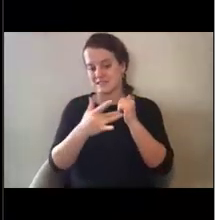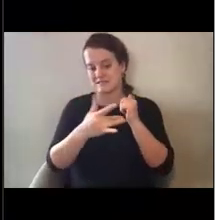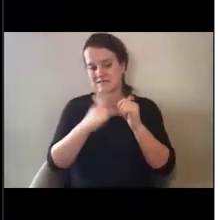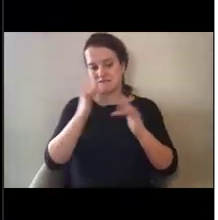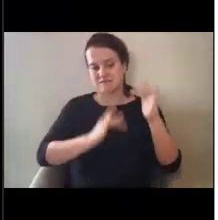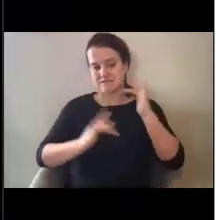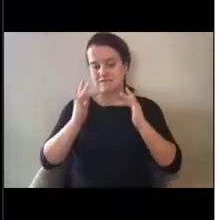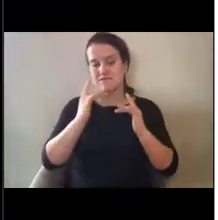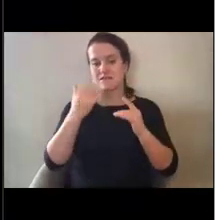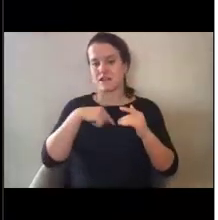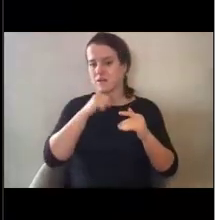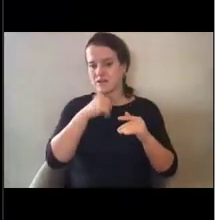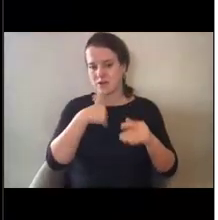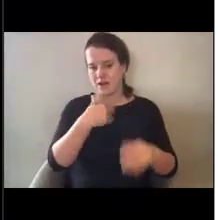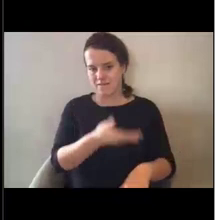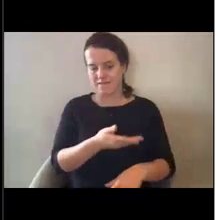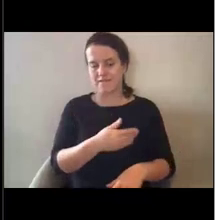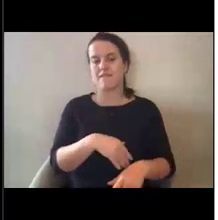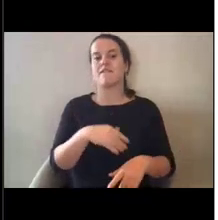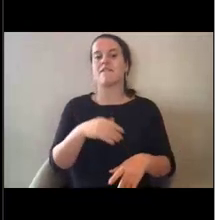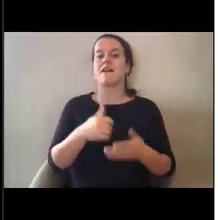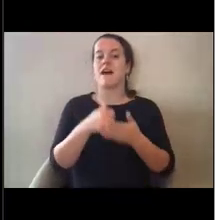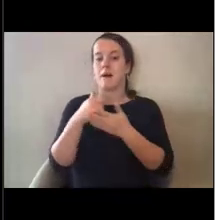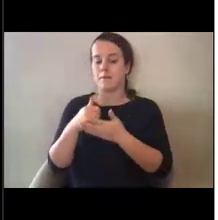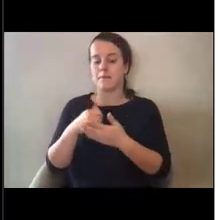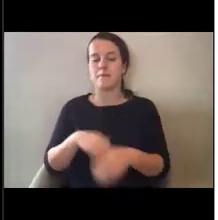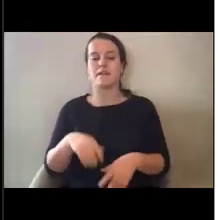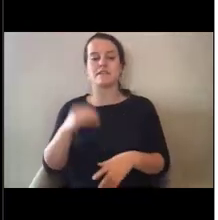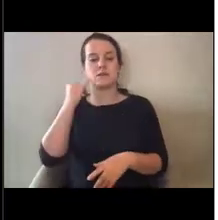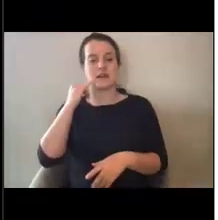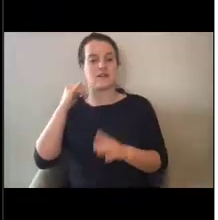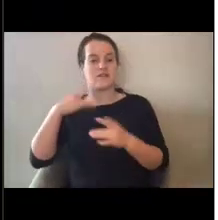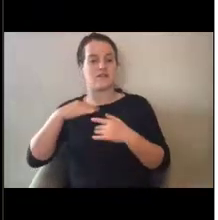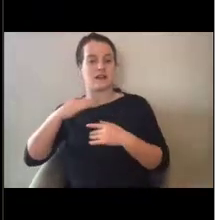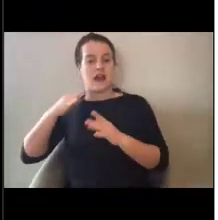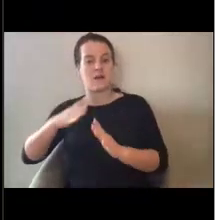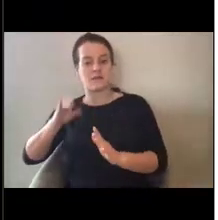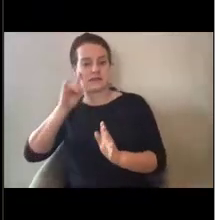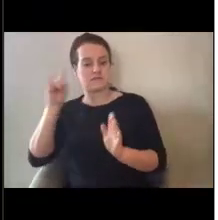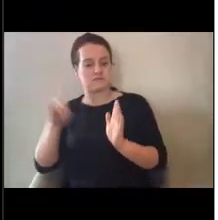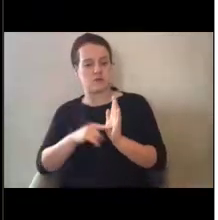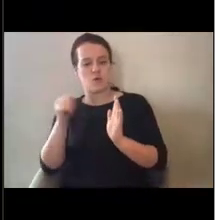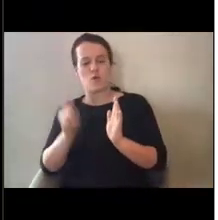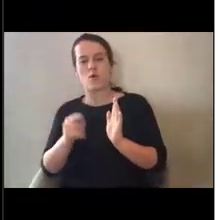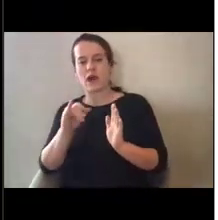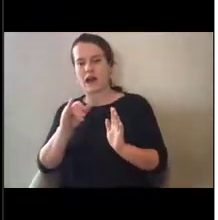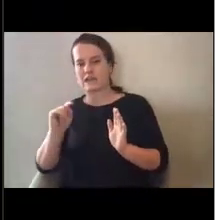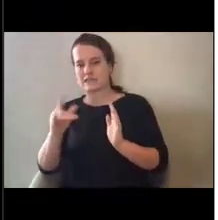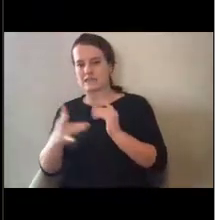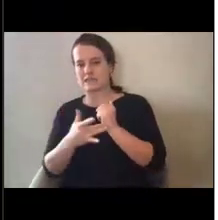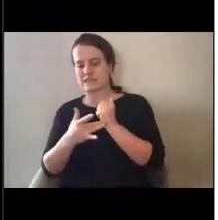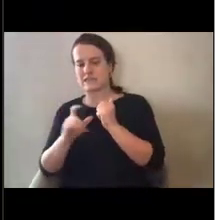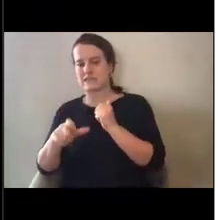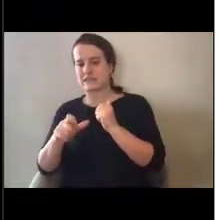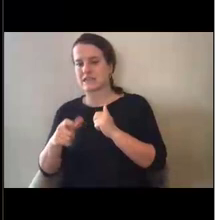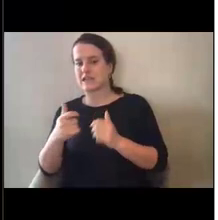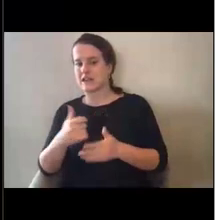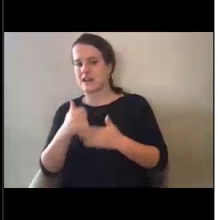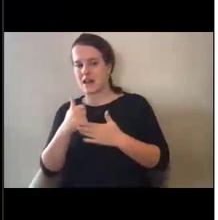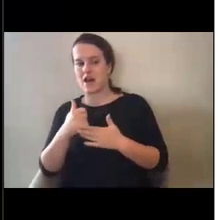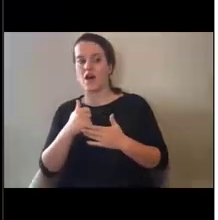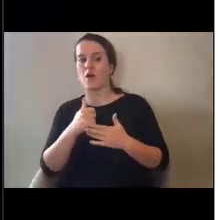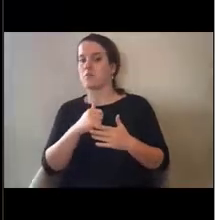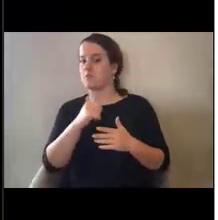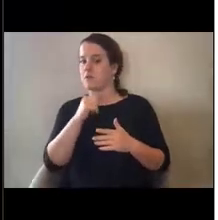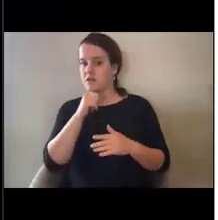Um, in the event that an applicant identifies an IT need that is, that is related to the vaccine efforts, that is not being properly